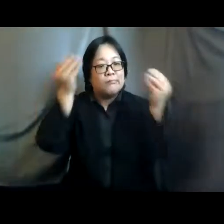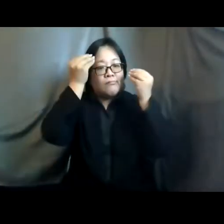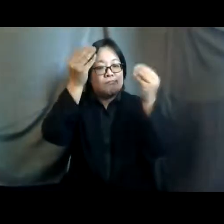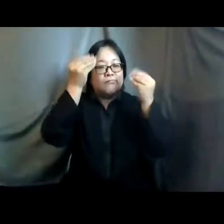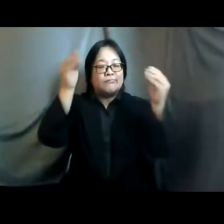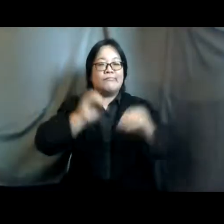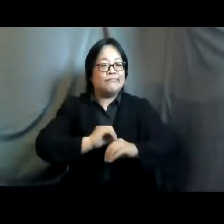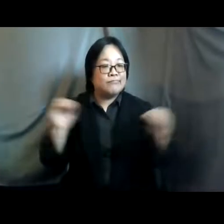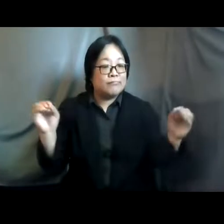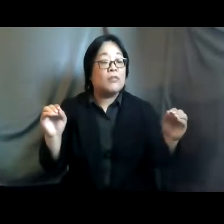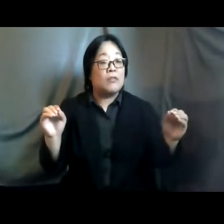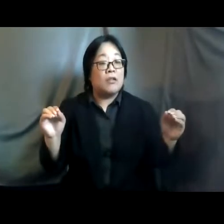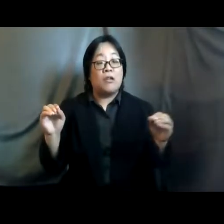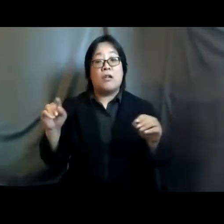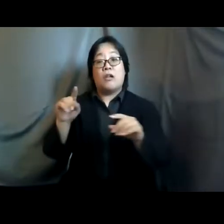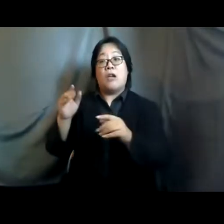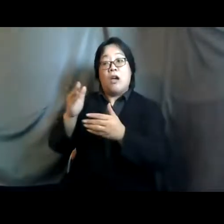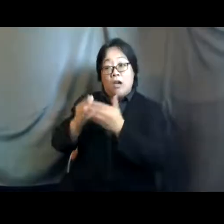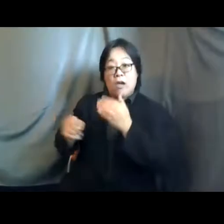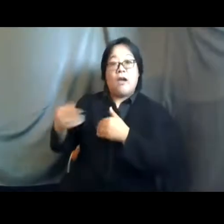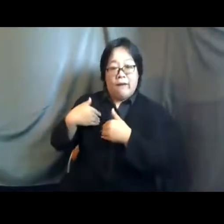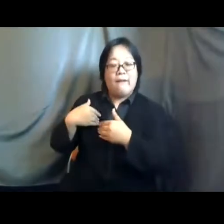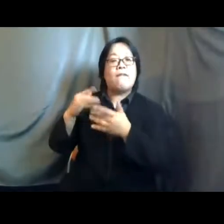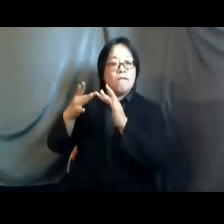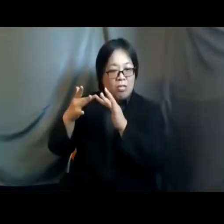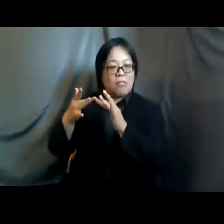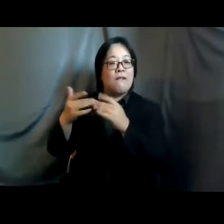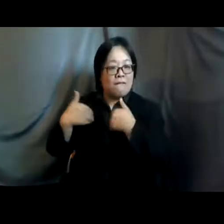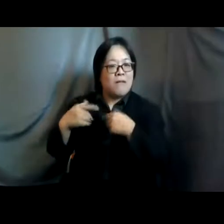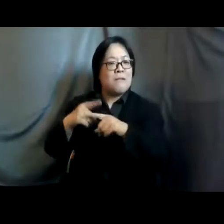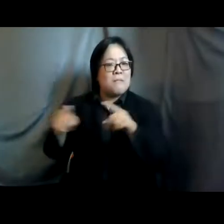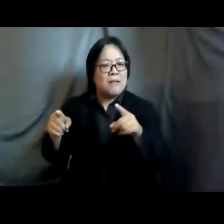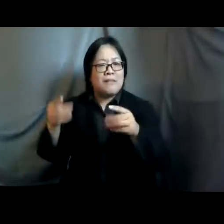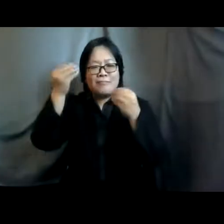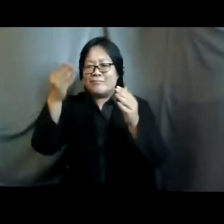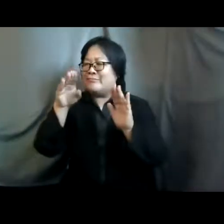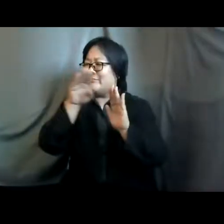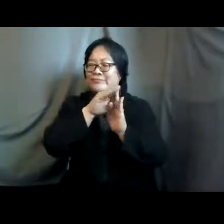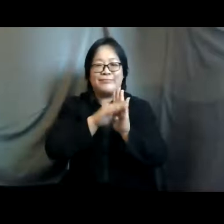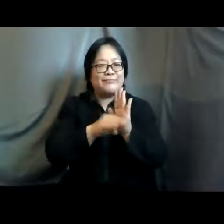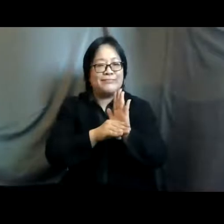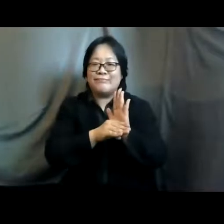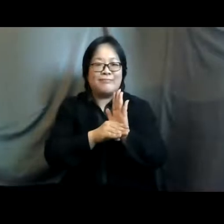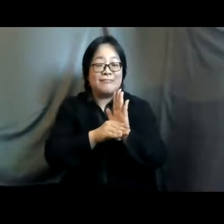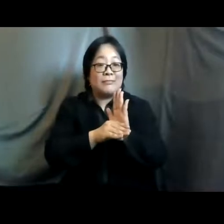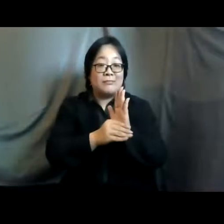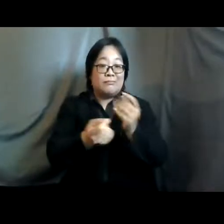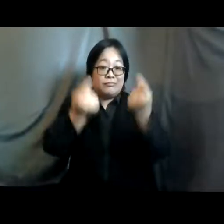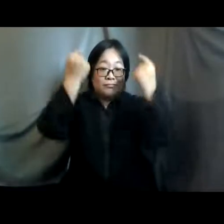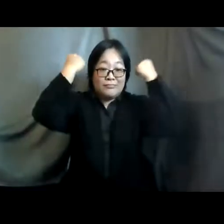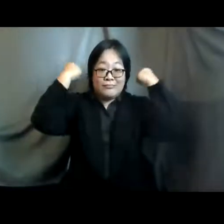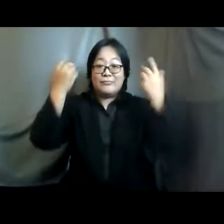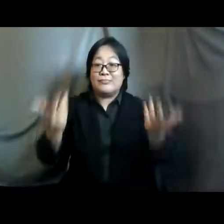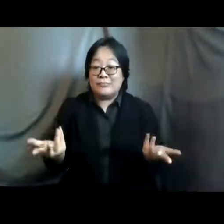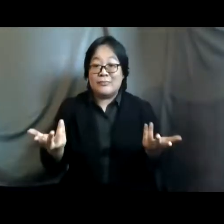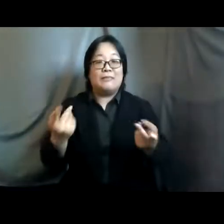who are online this can be empowering but then the volume and content of information can be overwhelming it can be